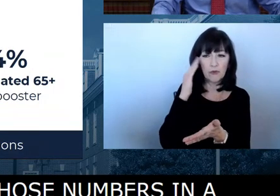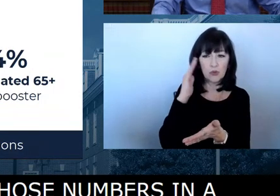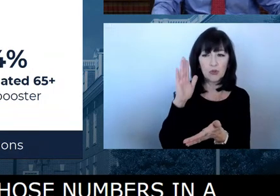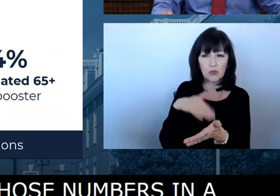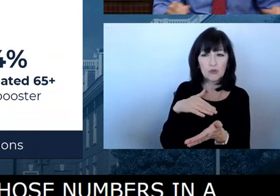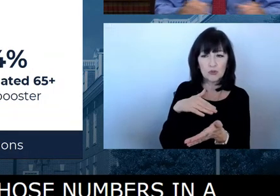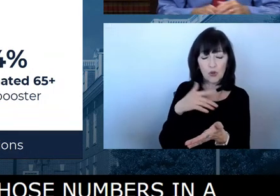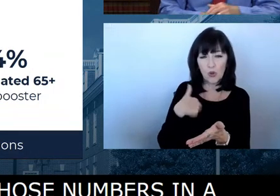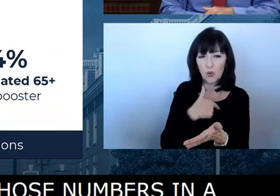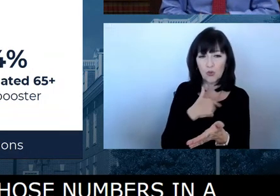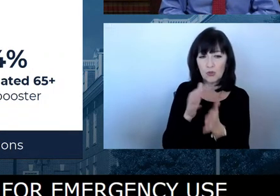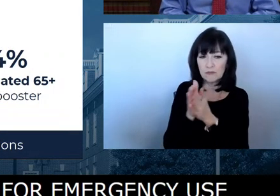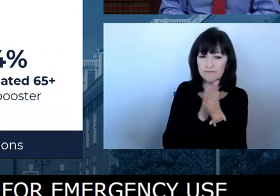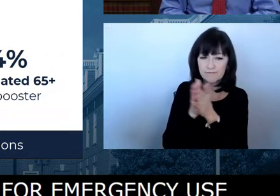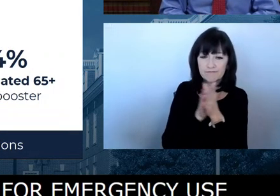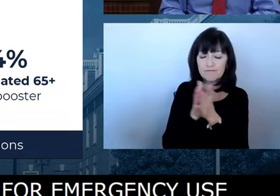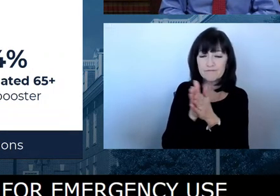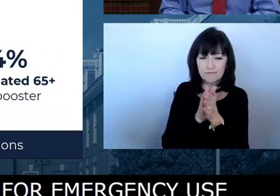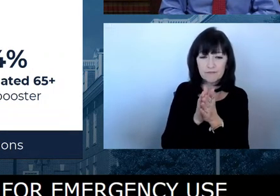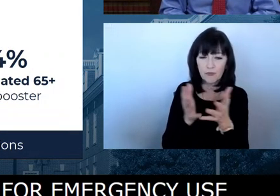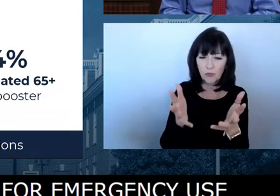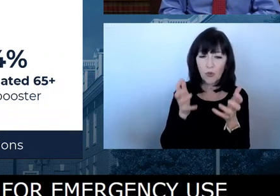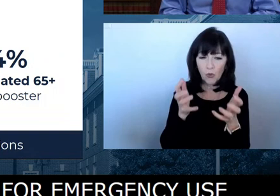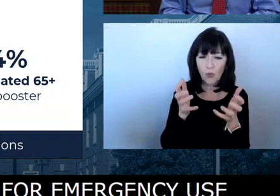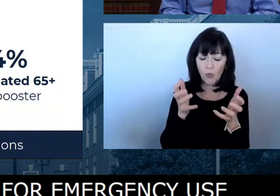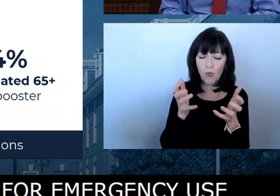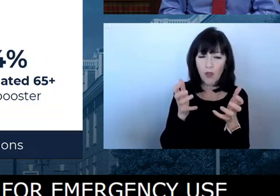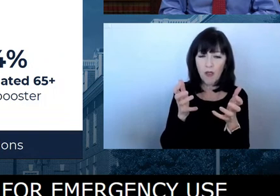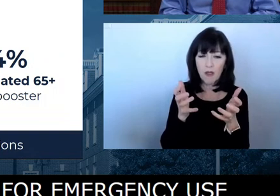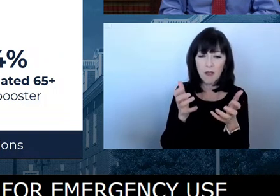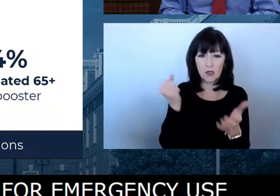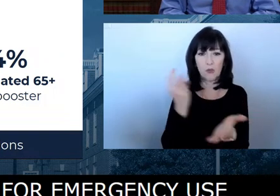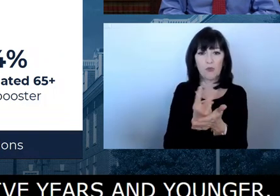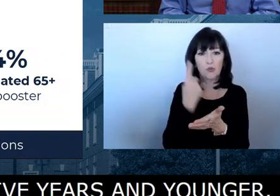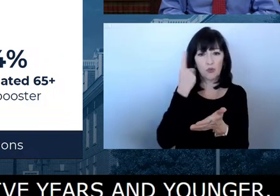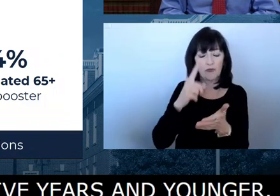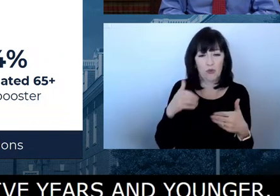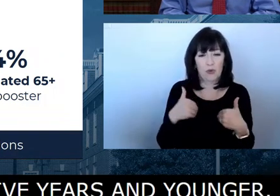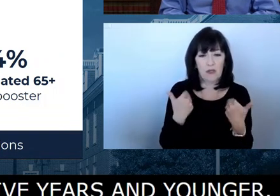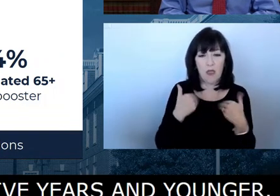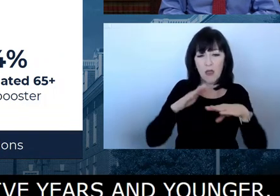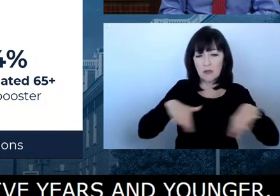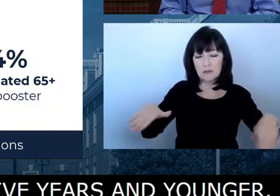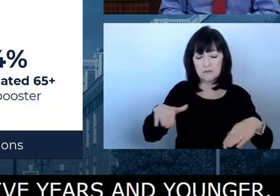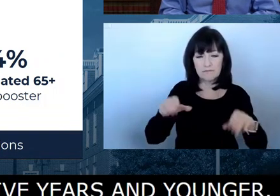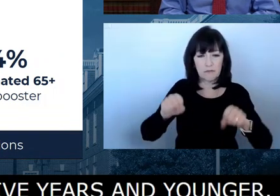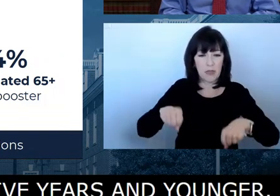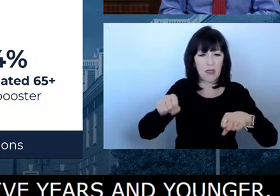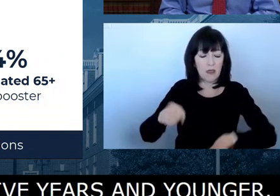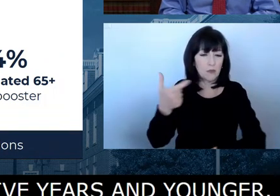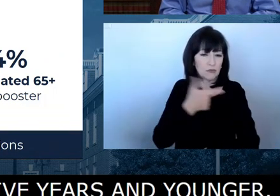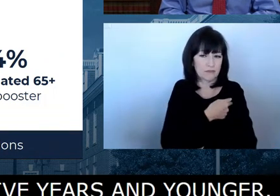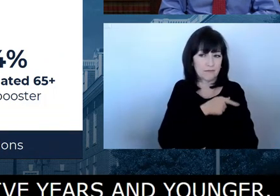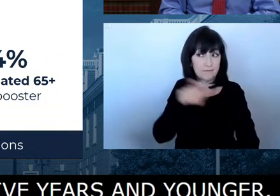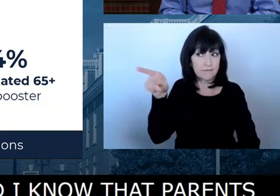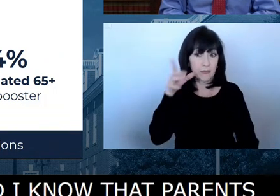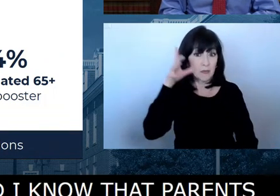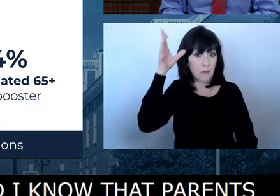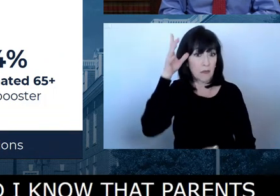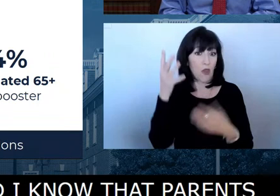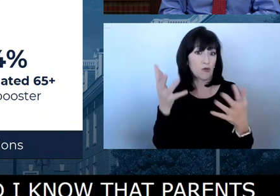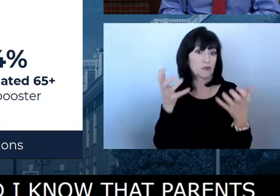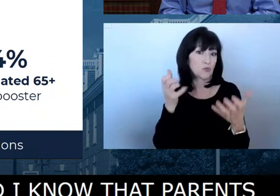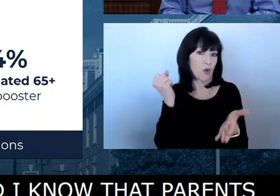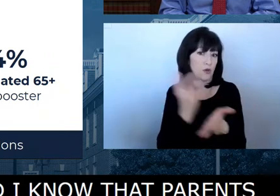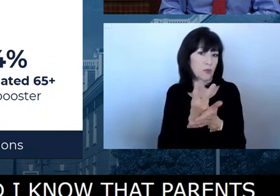to have that opportunity as well. One of the areas that we're really going to start focusing on now as we've kind of beat